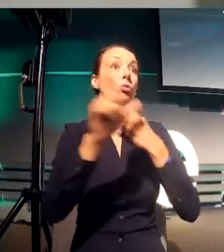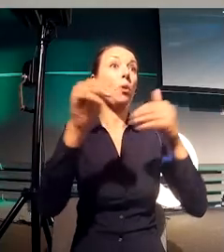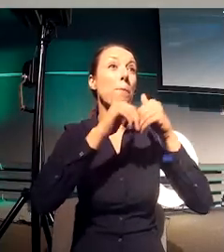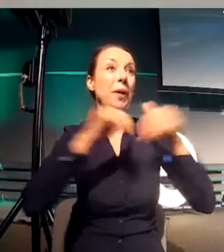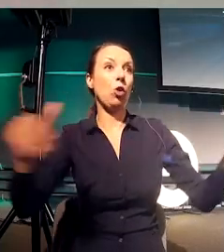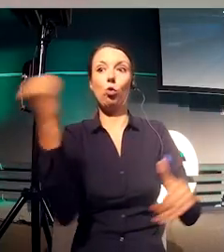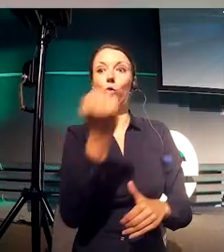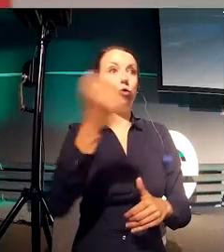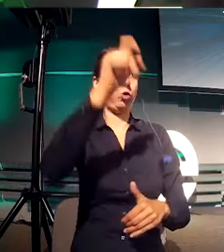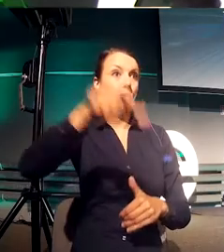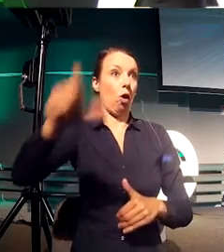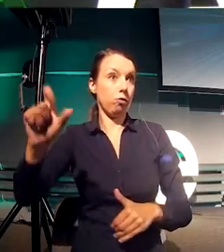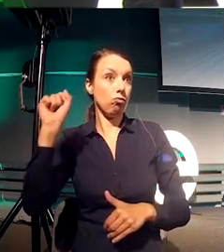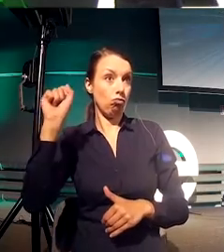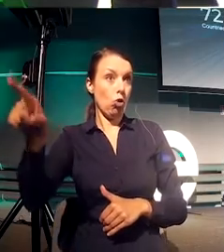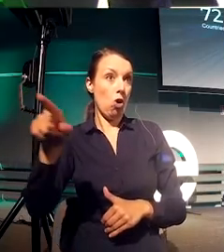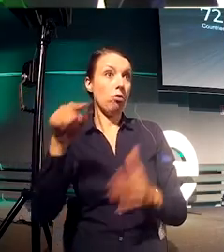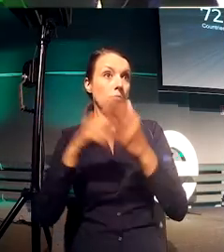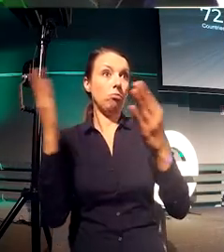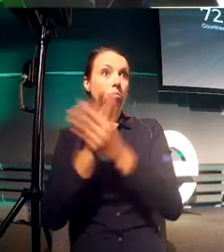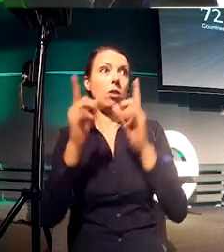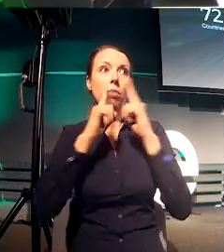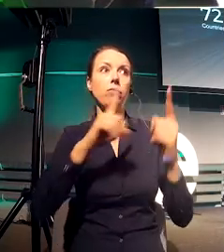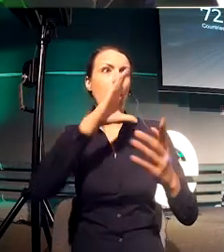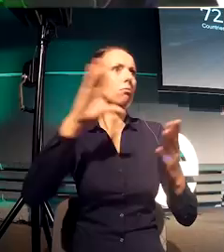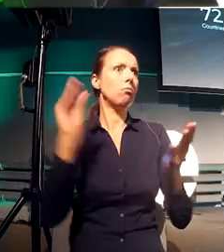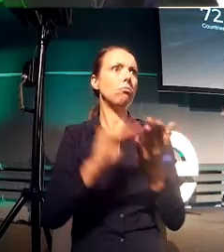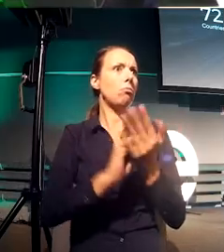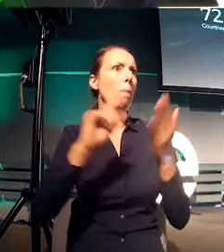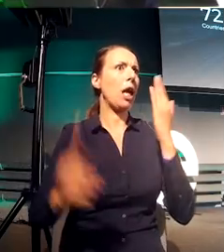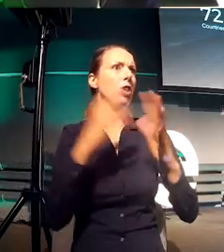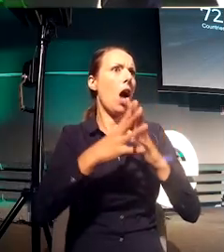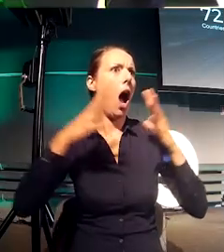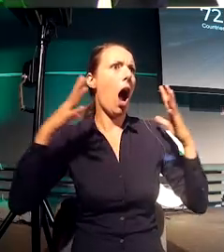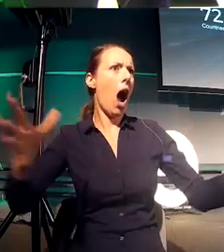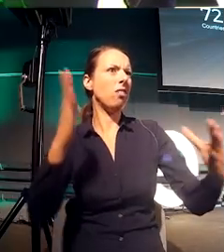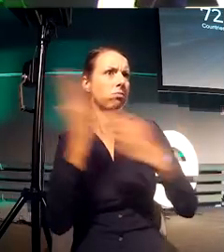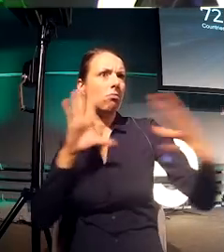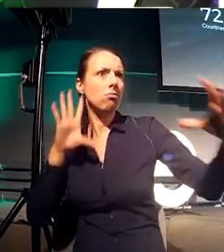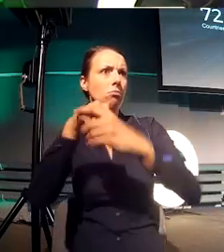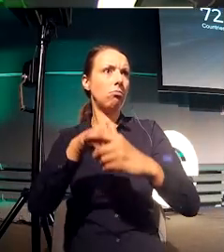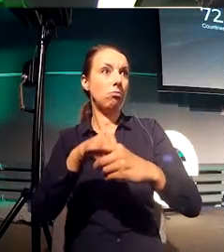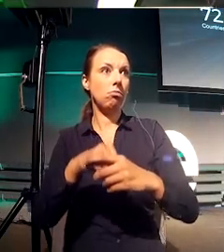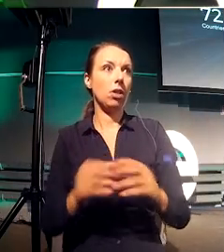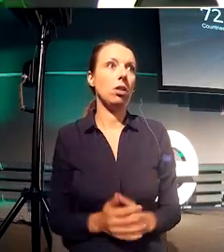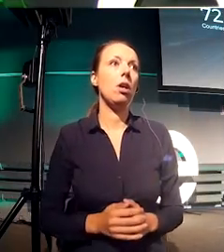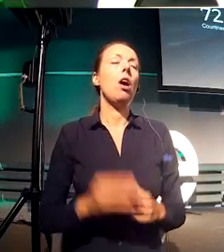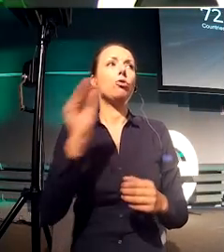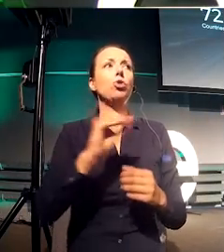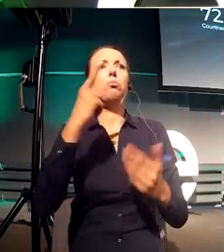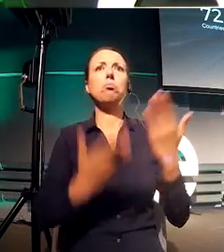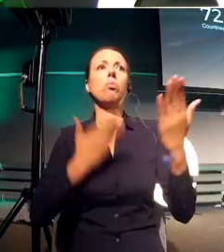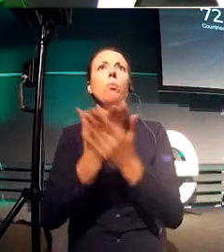large scale. When I talk about large scale, we gave support in 72 countries, 1,600